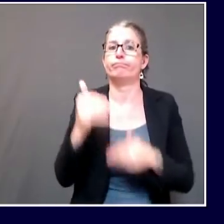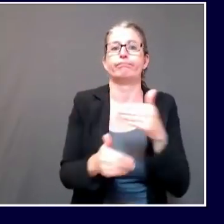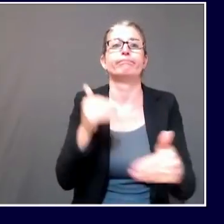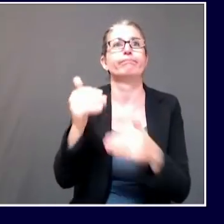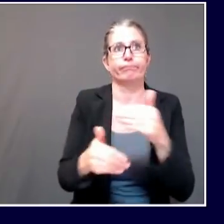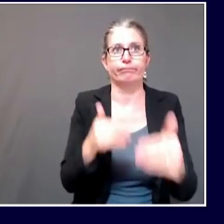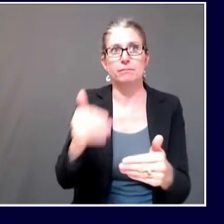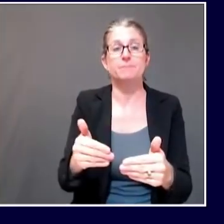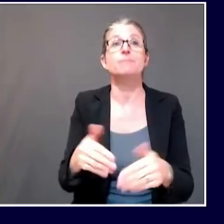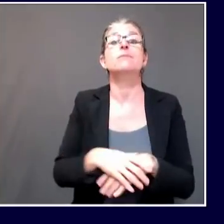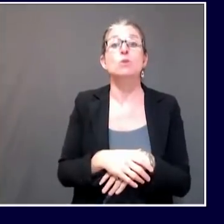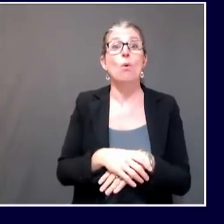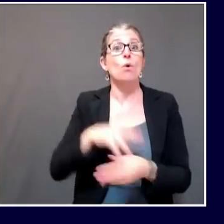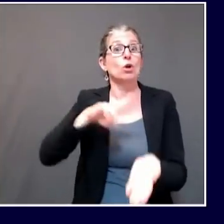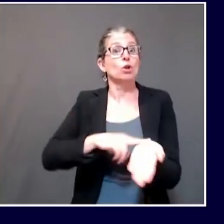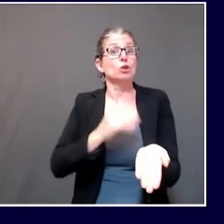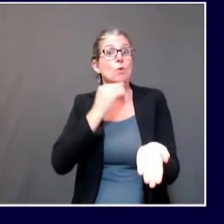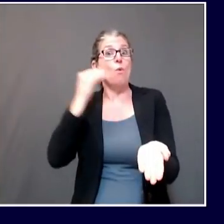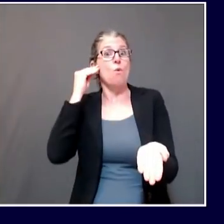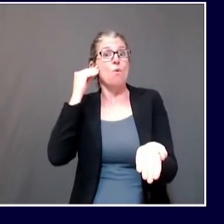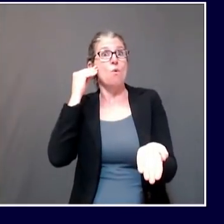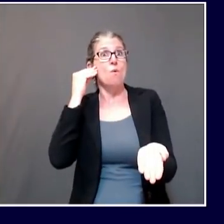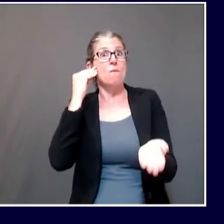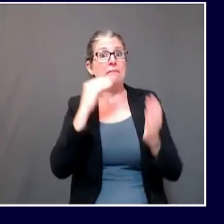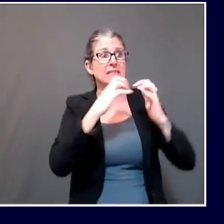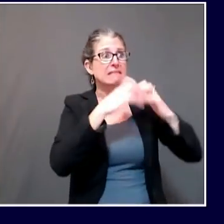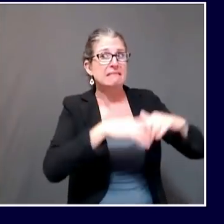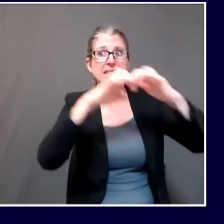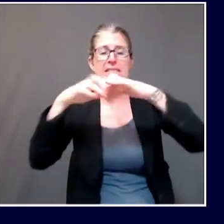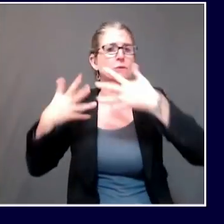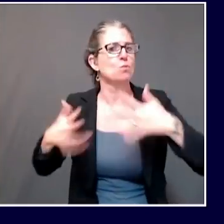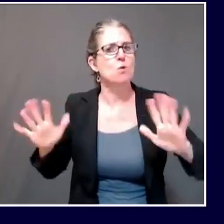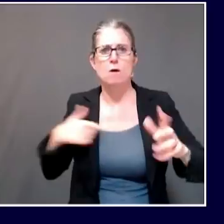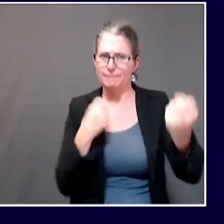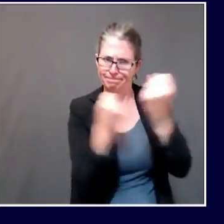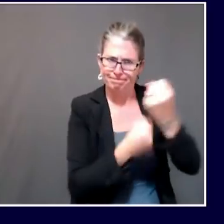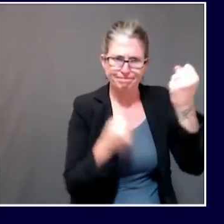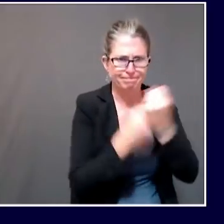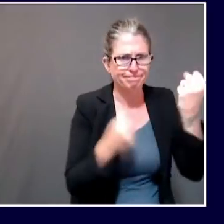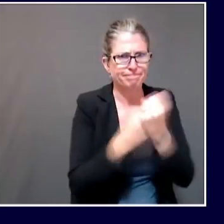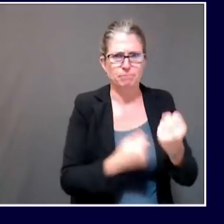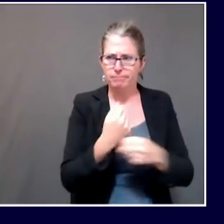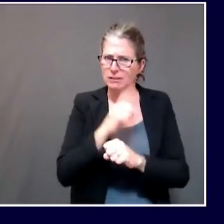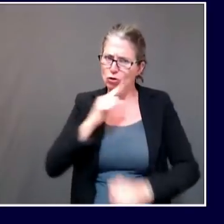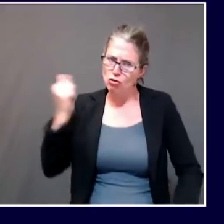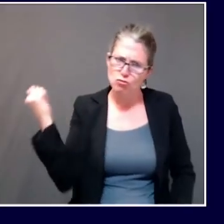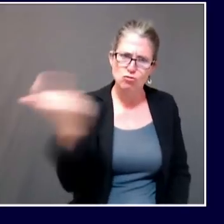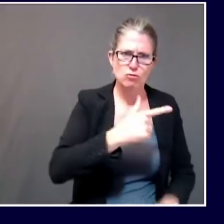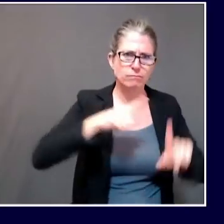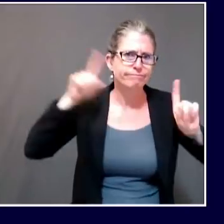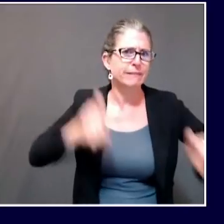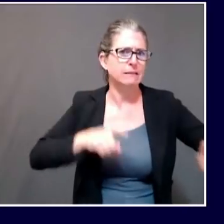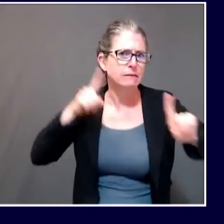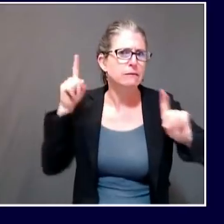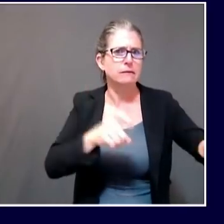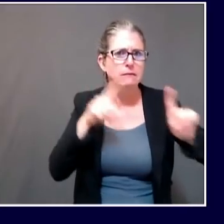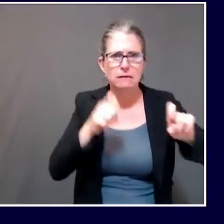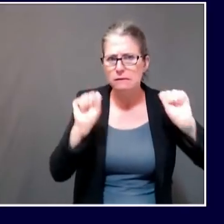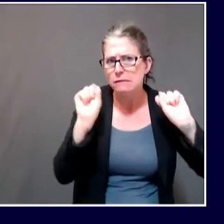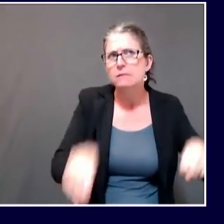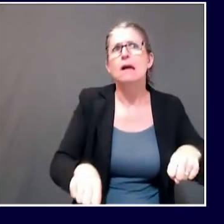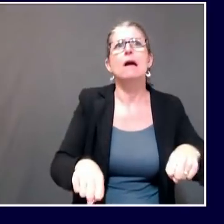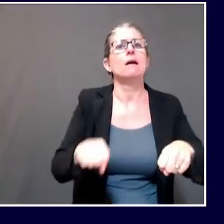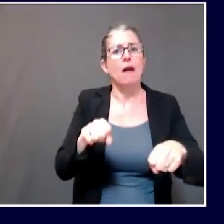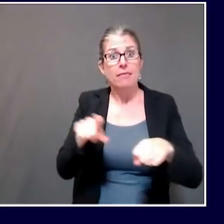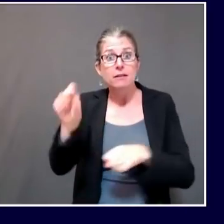Now, all nursing facilities must develop plans for proactive surveillance testing that meets the new federal criteria that came